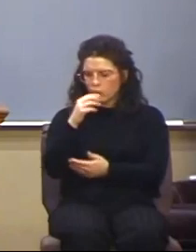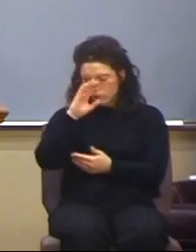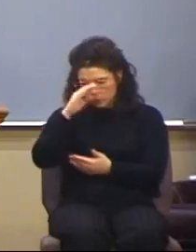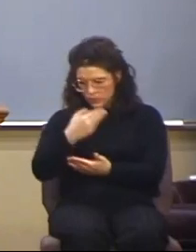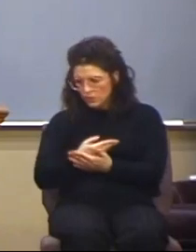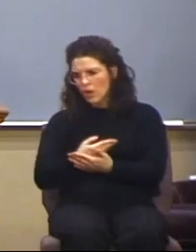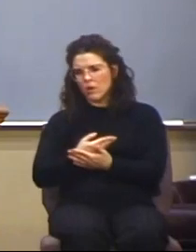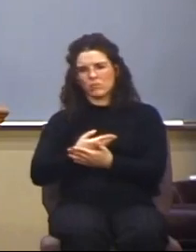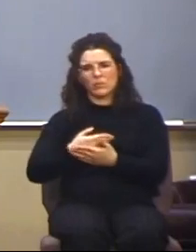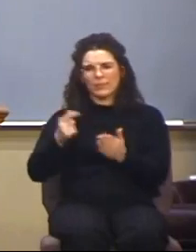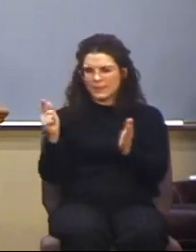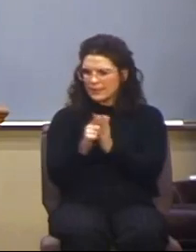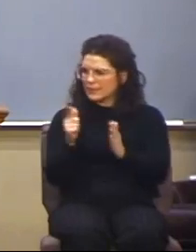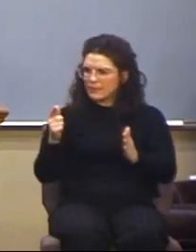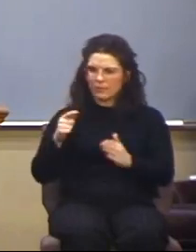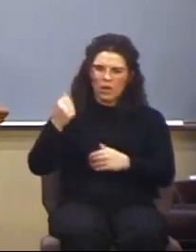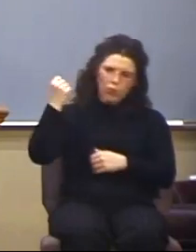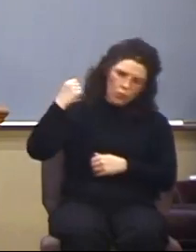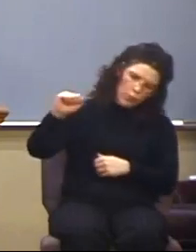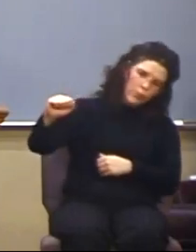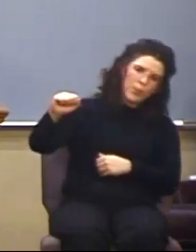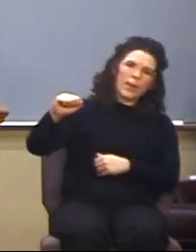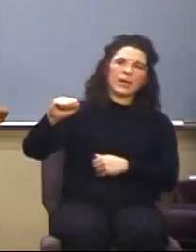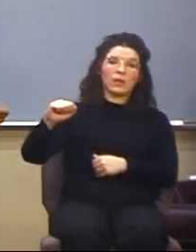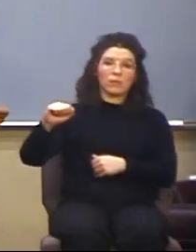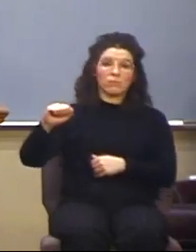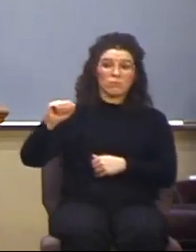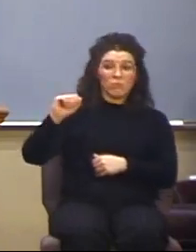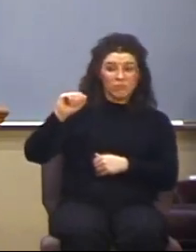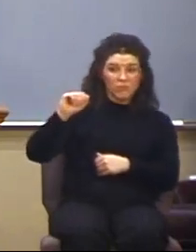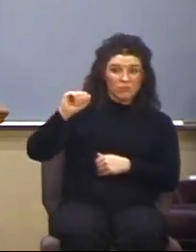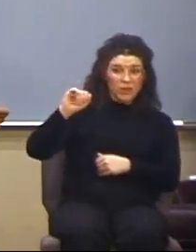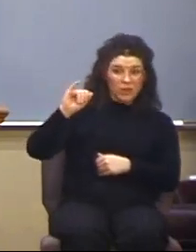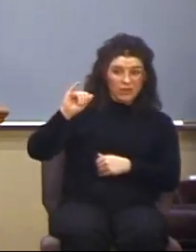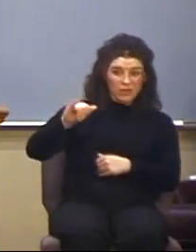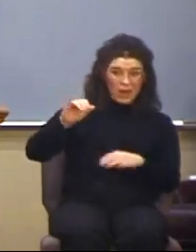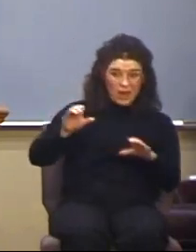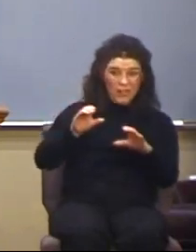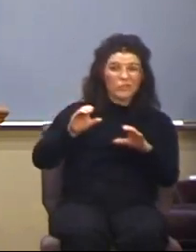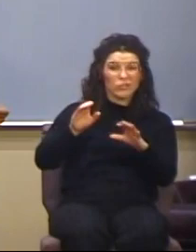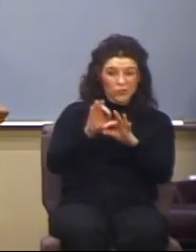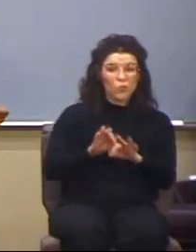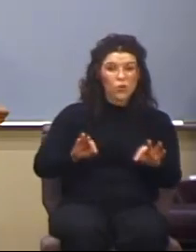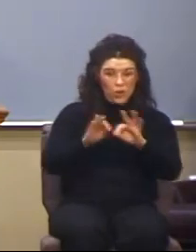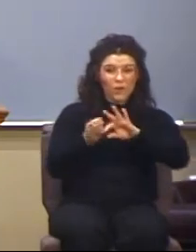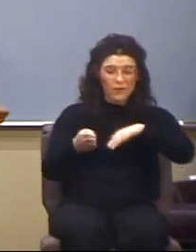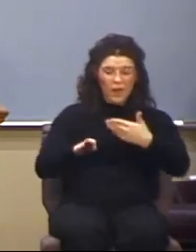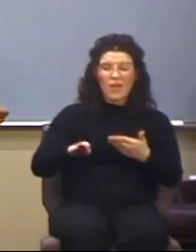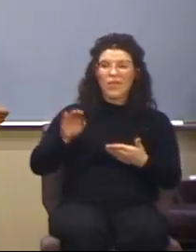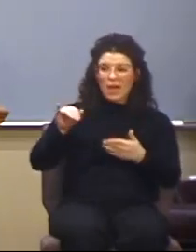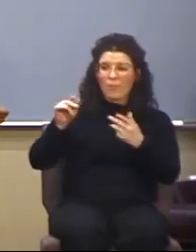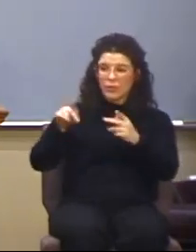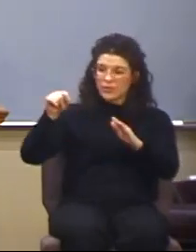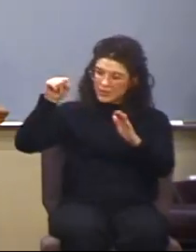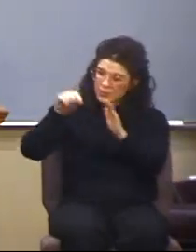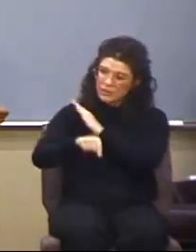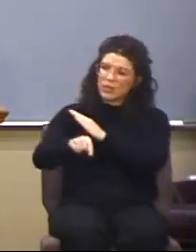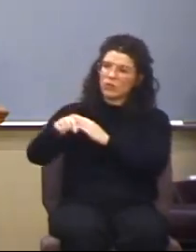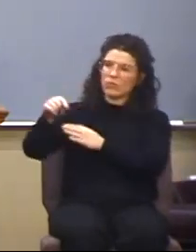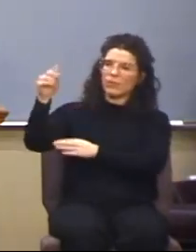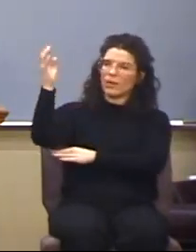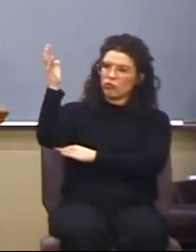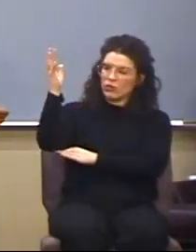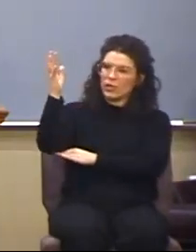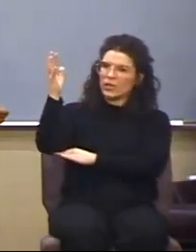the transgression worthy of death. Well, that individual is hung on a tree as a testimony to the nation of Israel